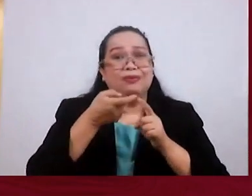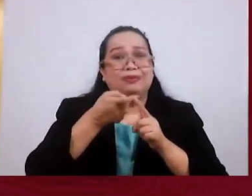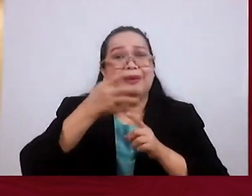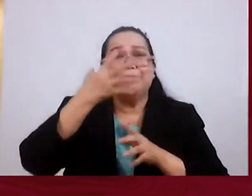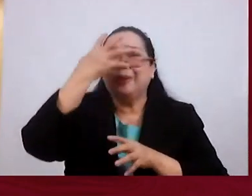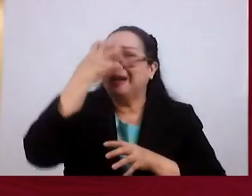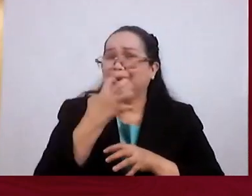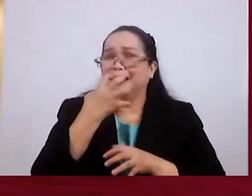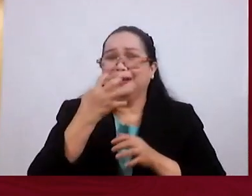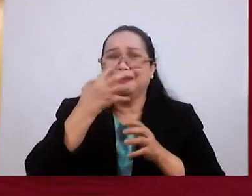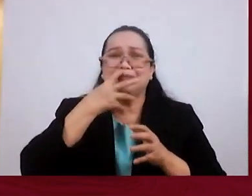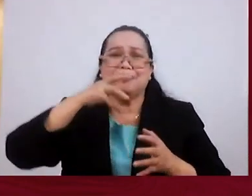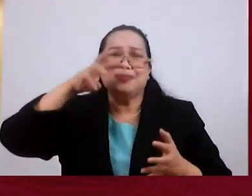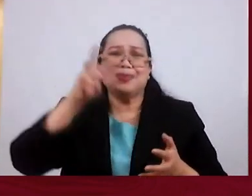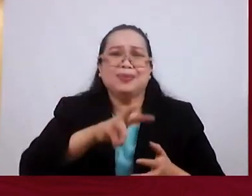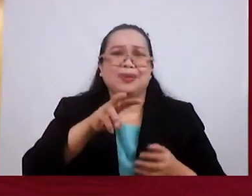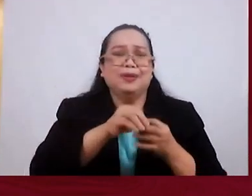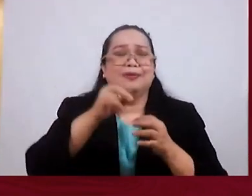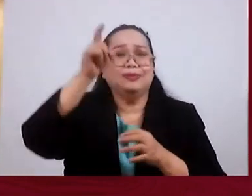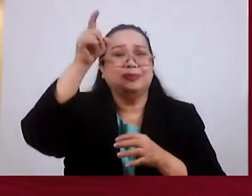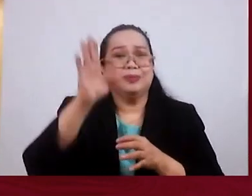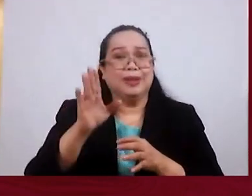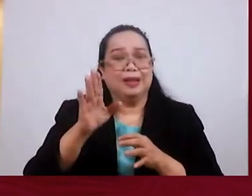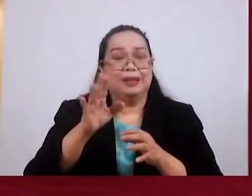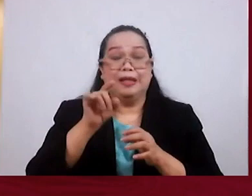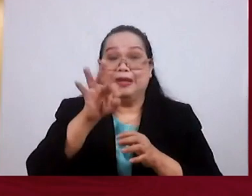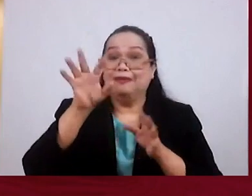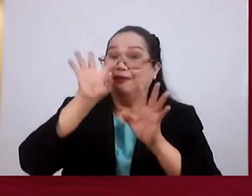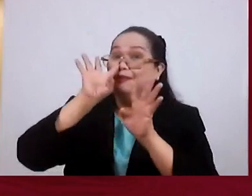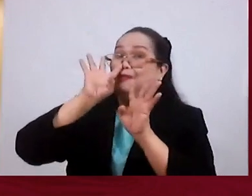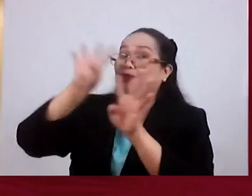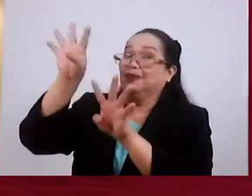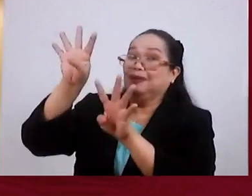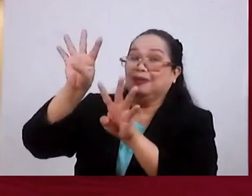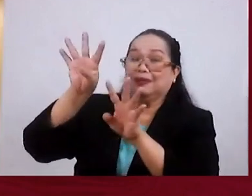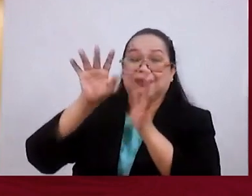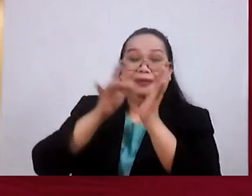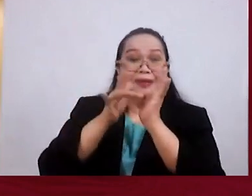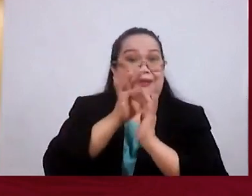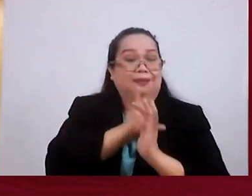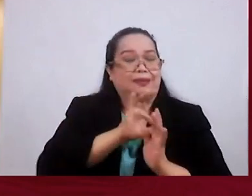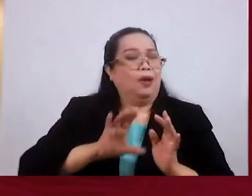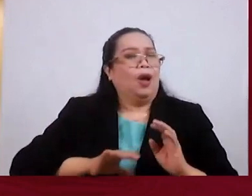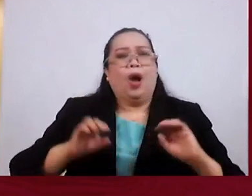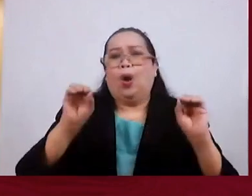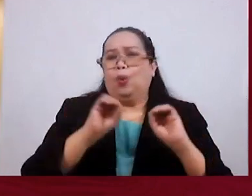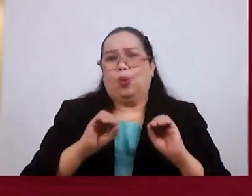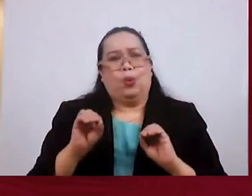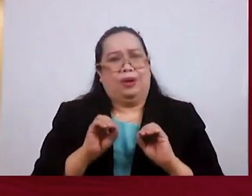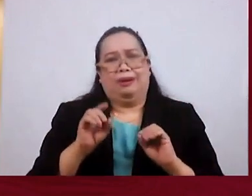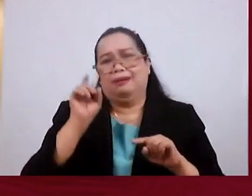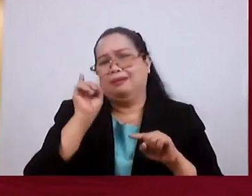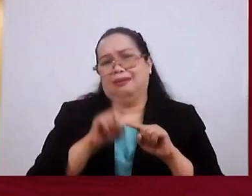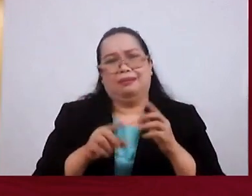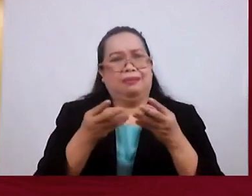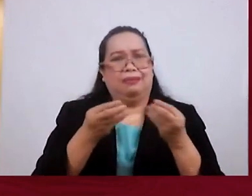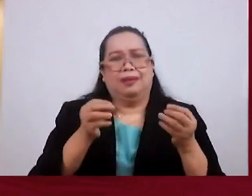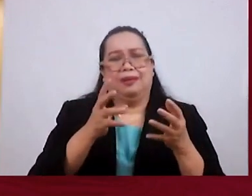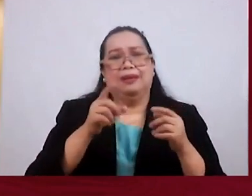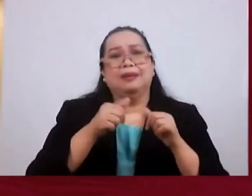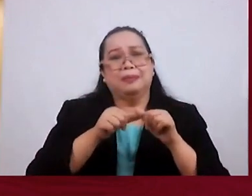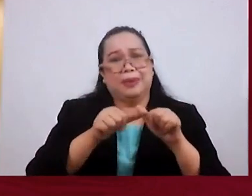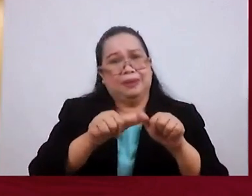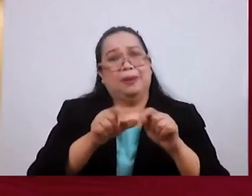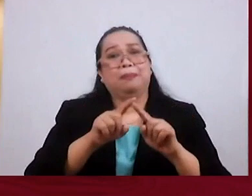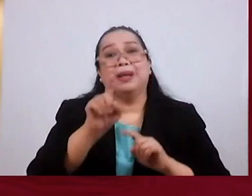If you reject The love Of God Offered Through Christ There is nothing Ahead Except The wrath Of